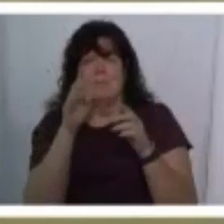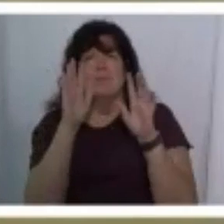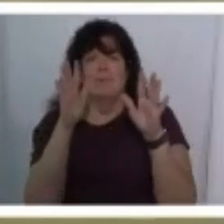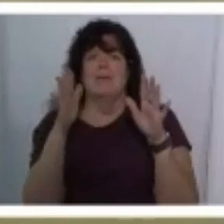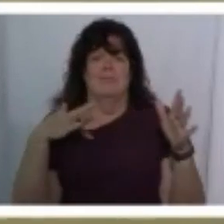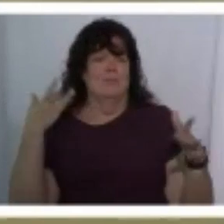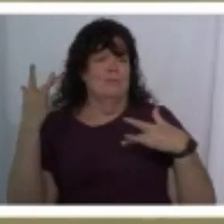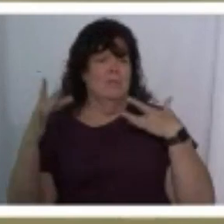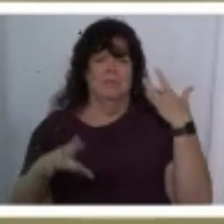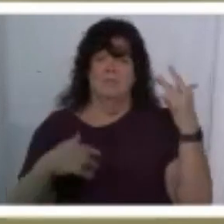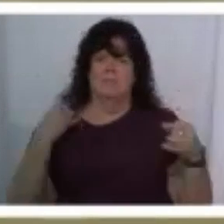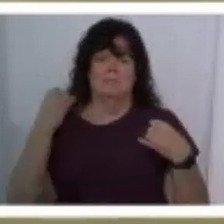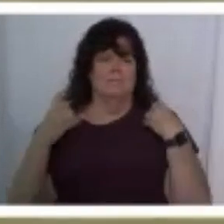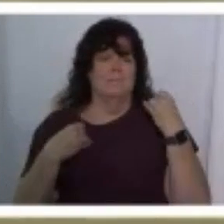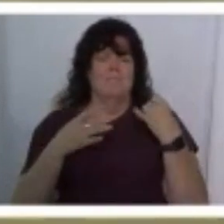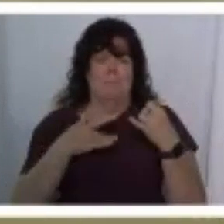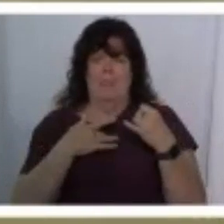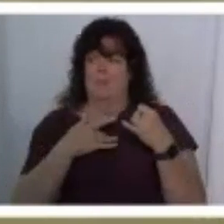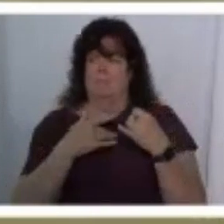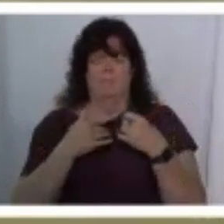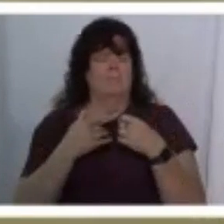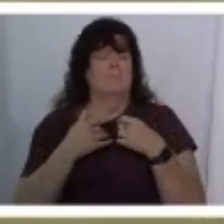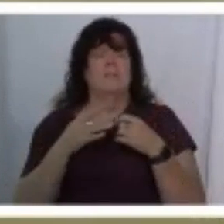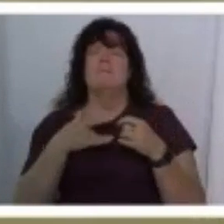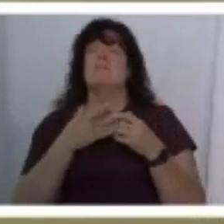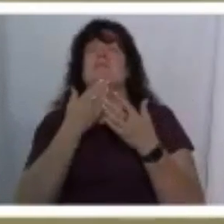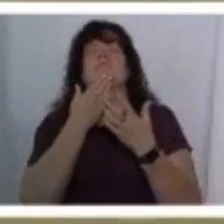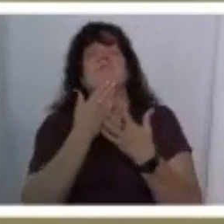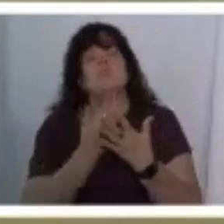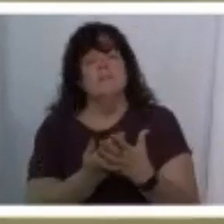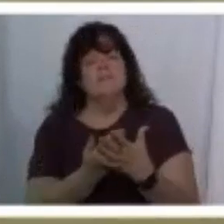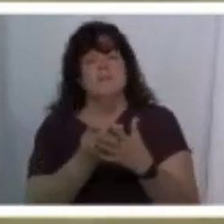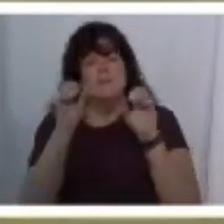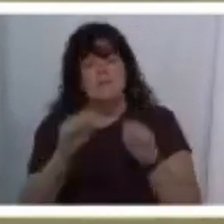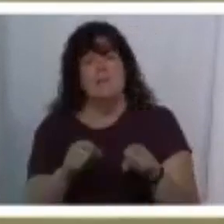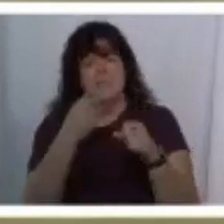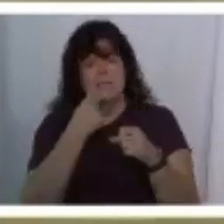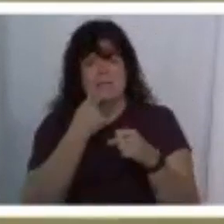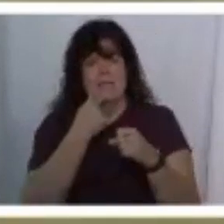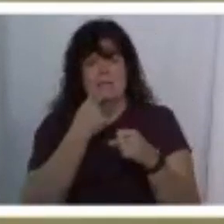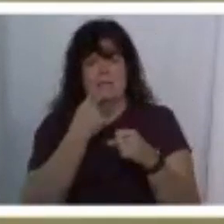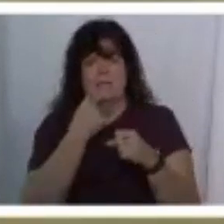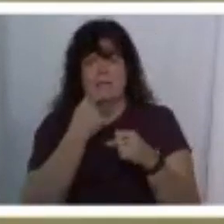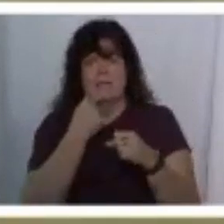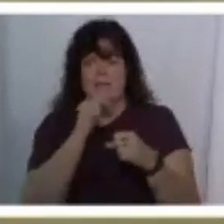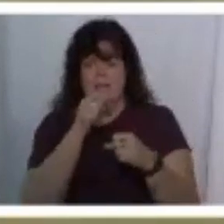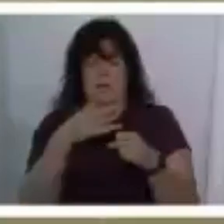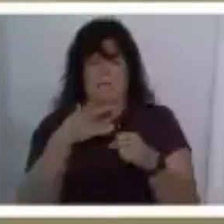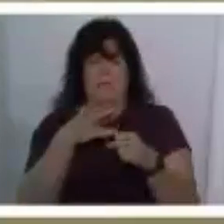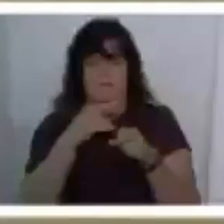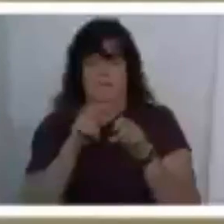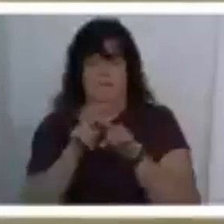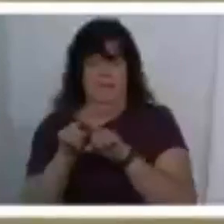seriously greatest joy and it felt so good to be able to say and not feel like